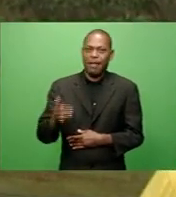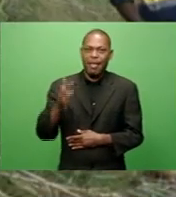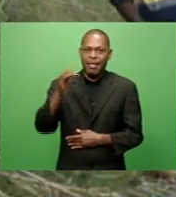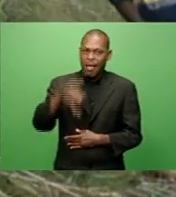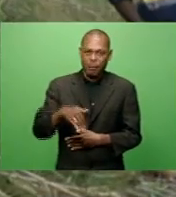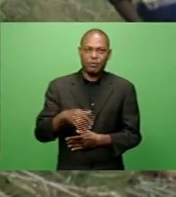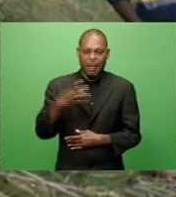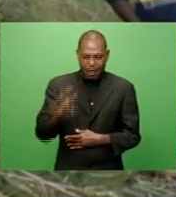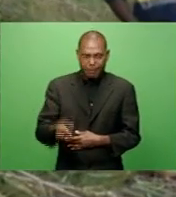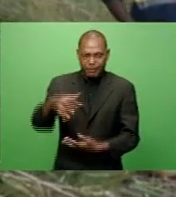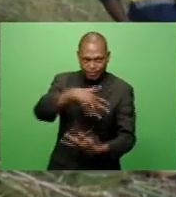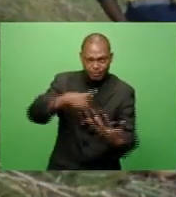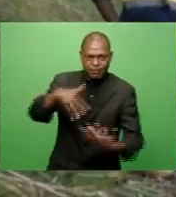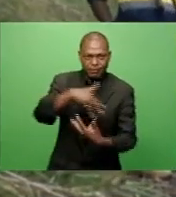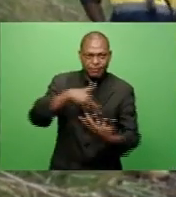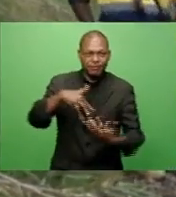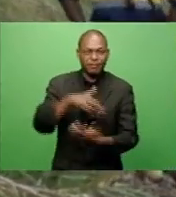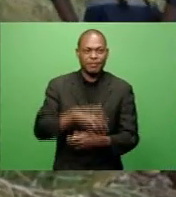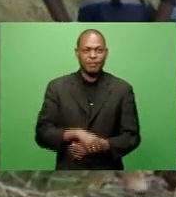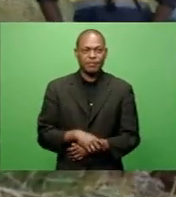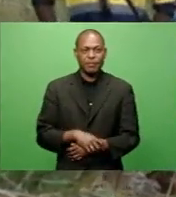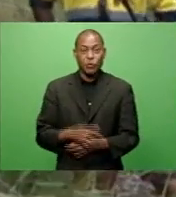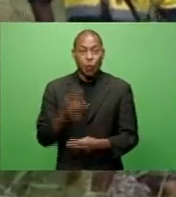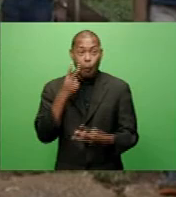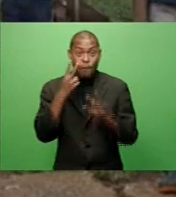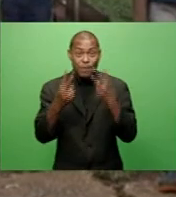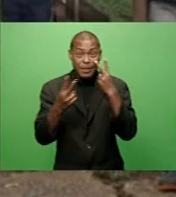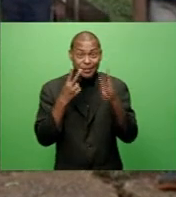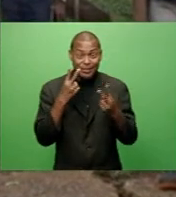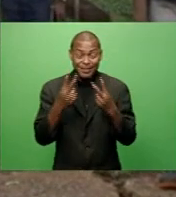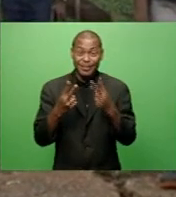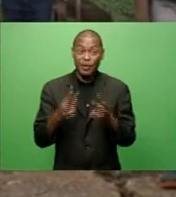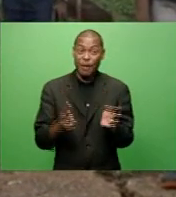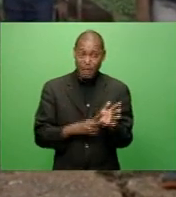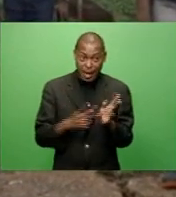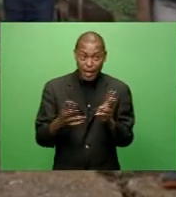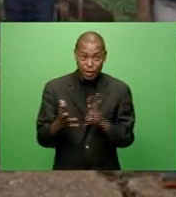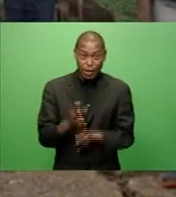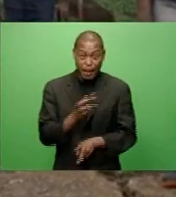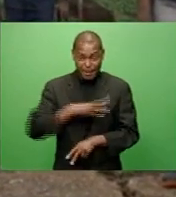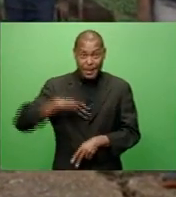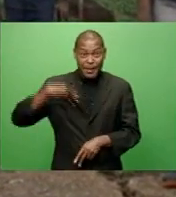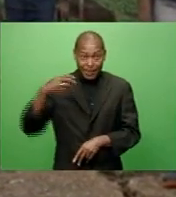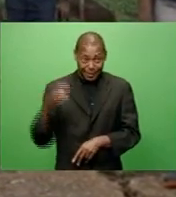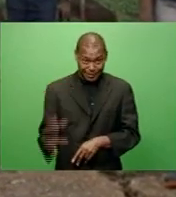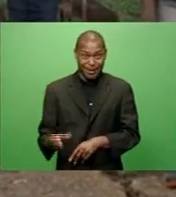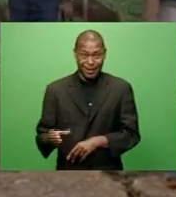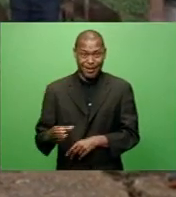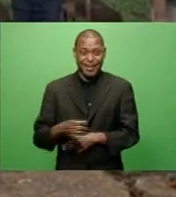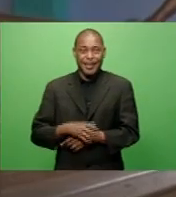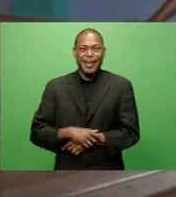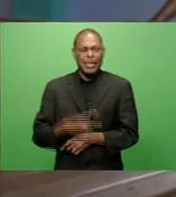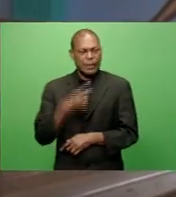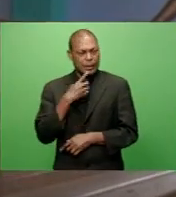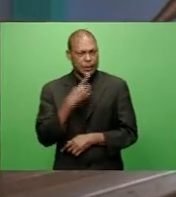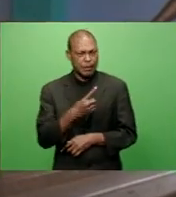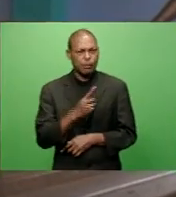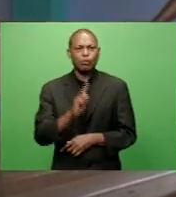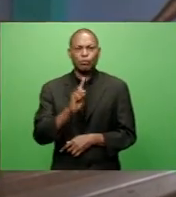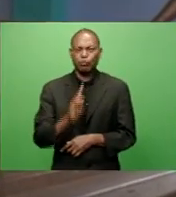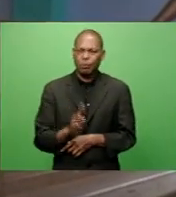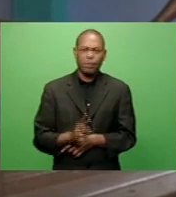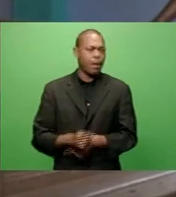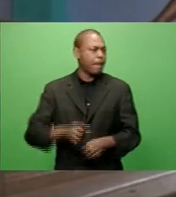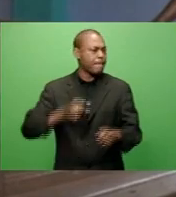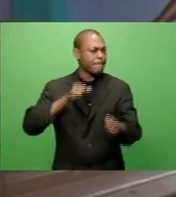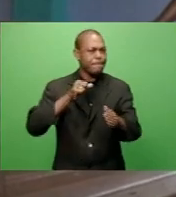cycling period. Following his visit to the village over the weekend, Minister for Lands and Mineral Resources, Chani Usamati, says it's best